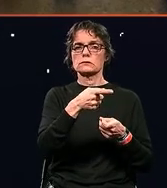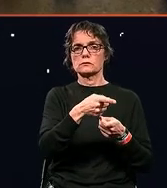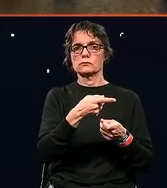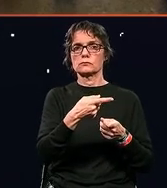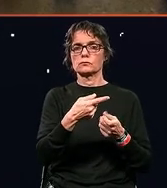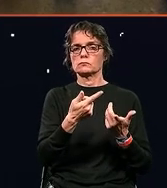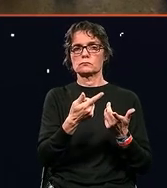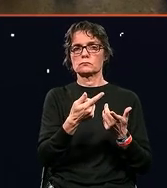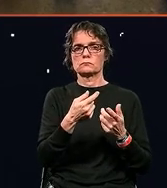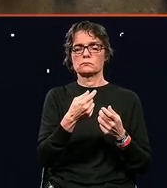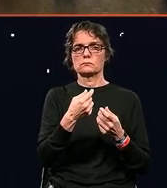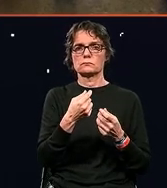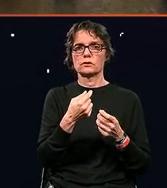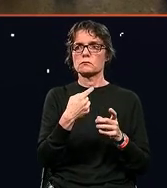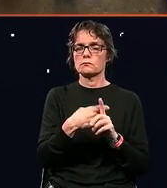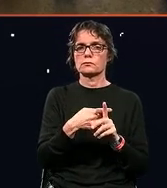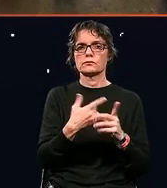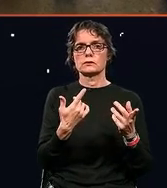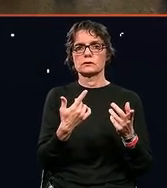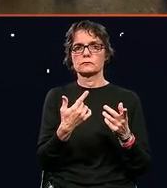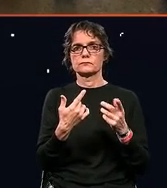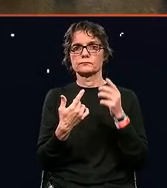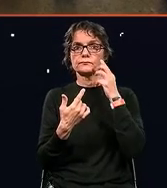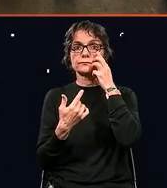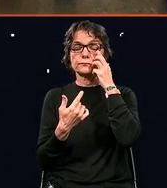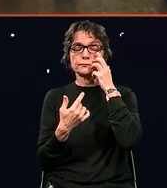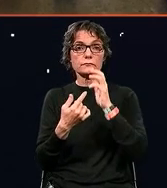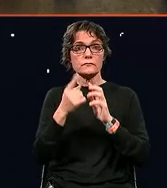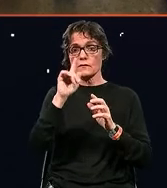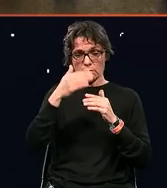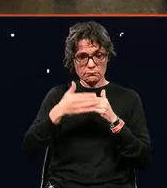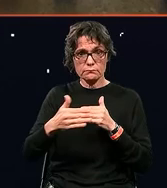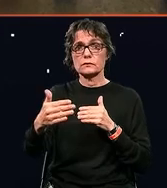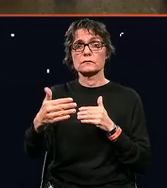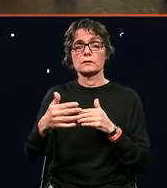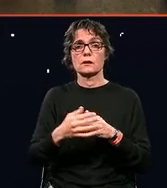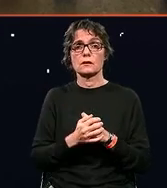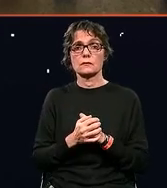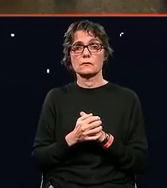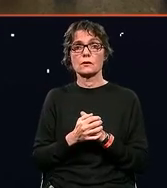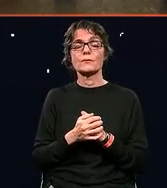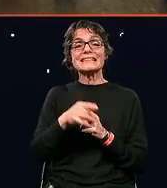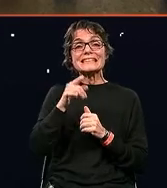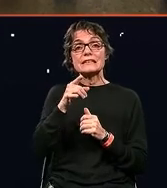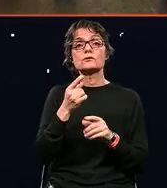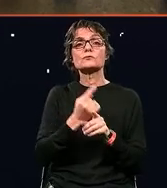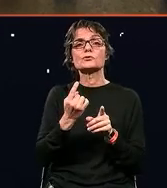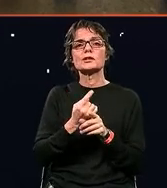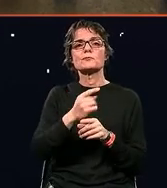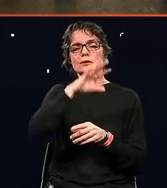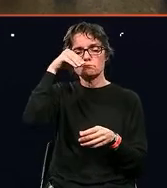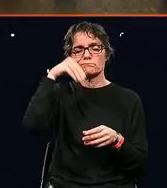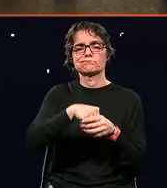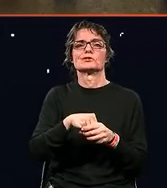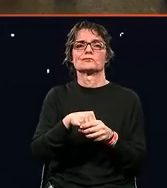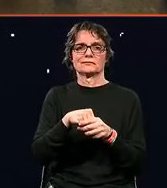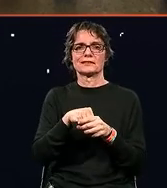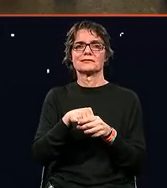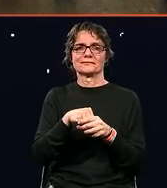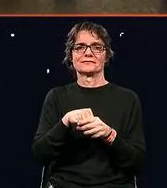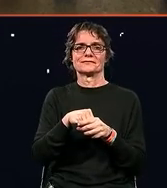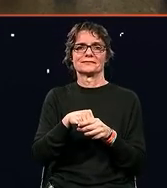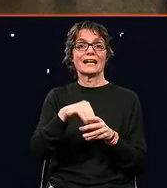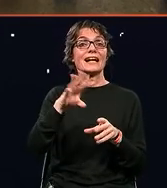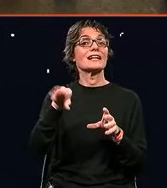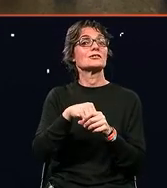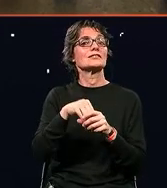one. And this is one of the reasons why I feel that being truly inclusive has been some of